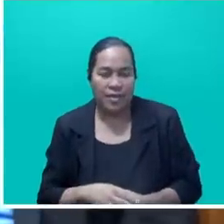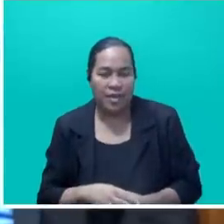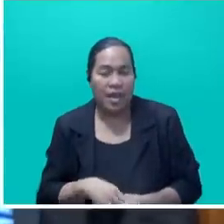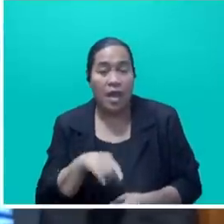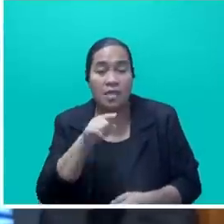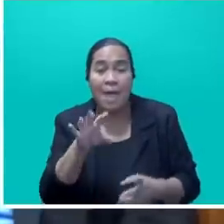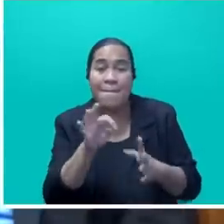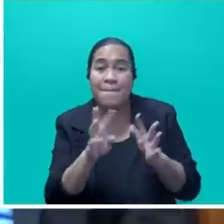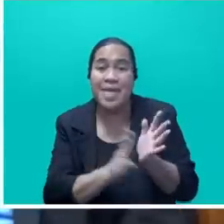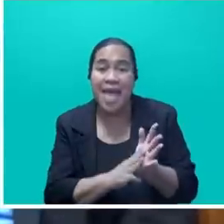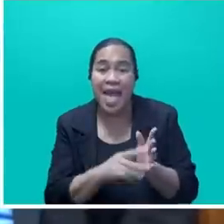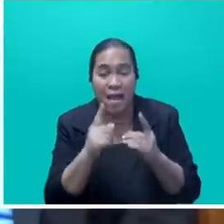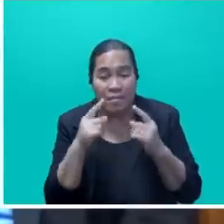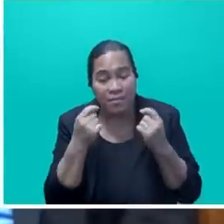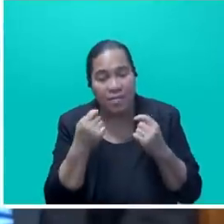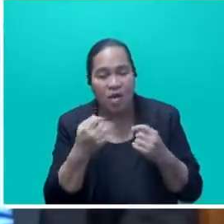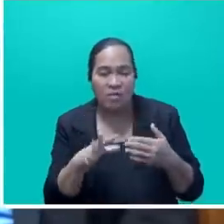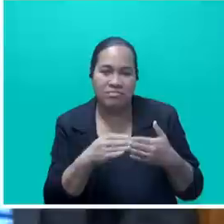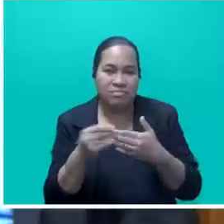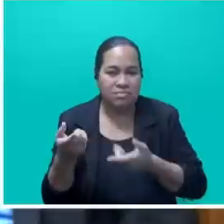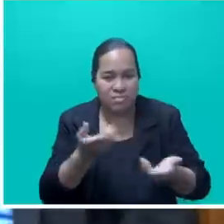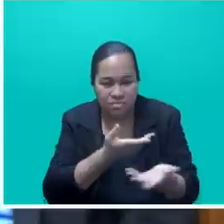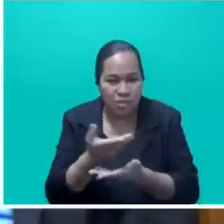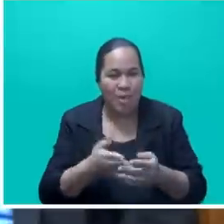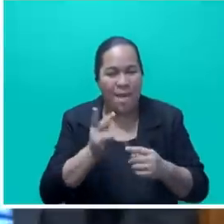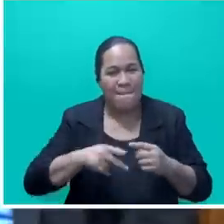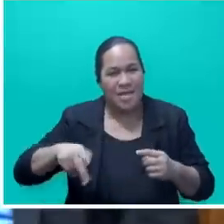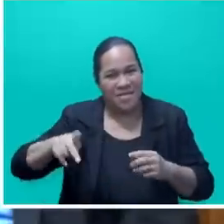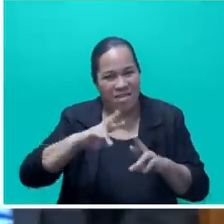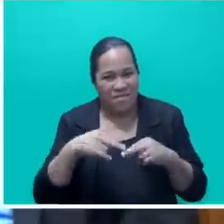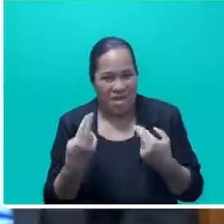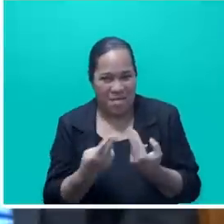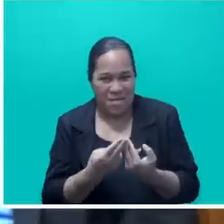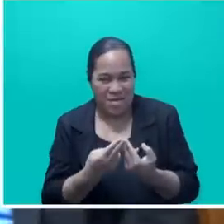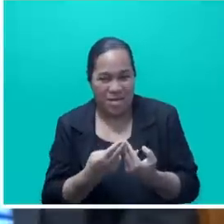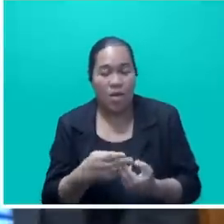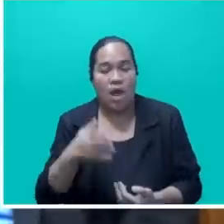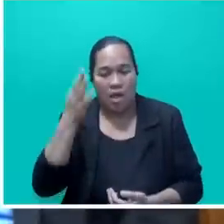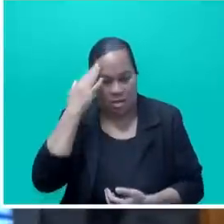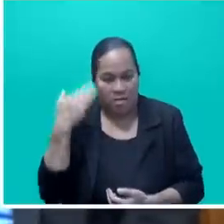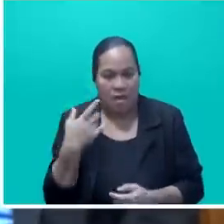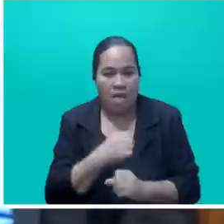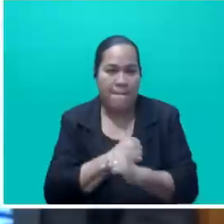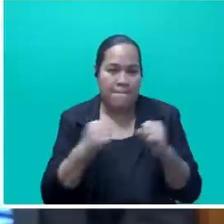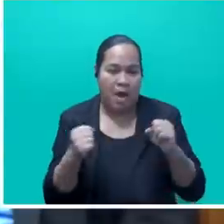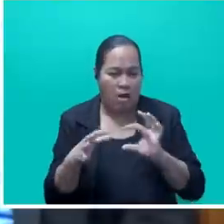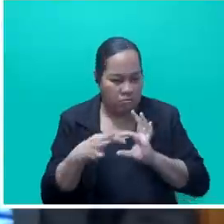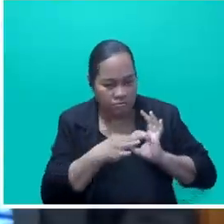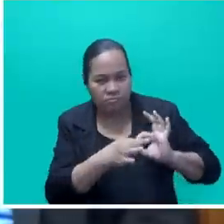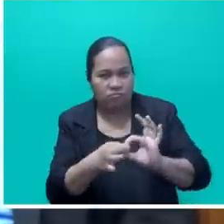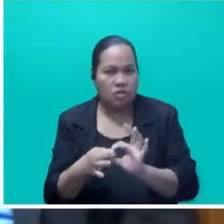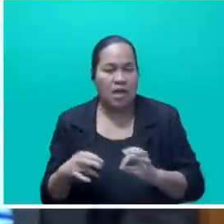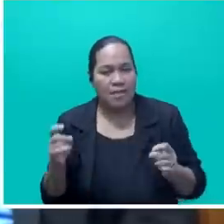the Honorable Prime Minister has led Fiji's re-engagement with our Pacific family. We are reminded of the power of a coalition, a partnership.